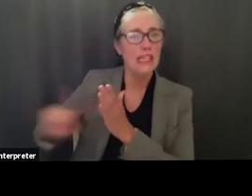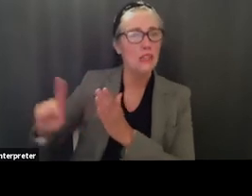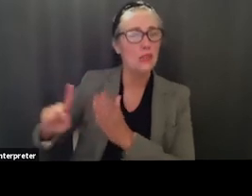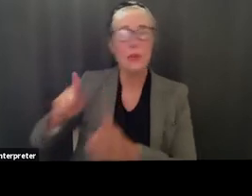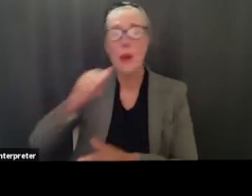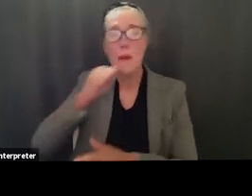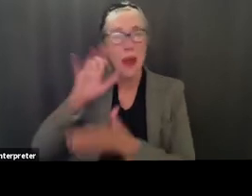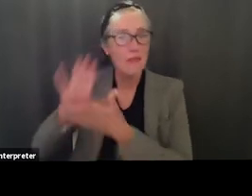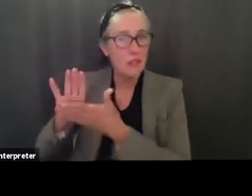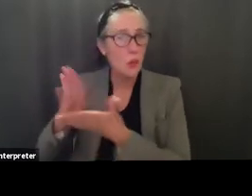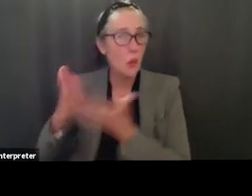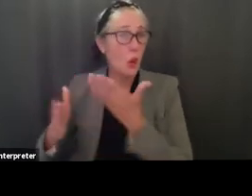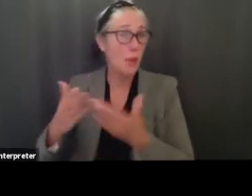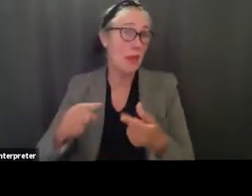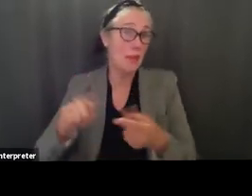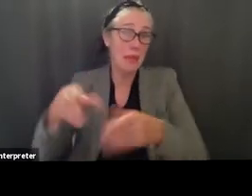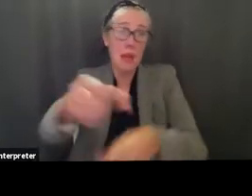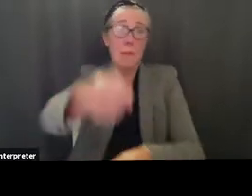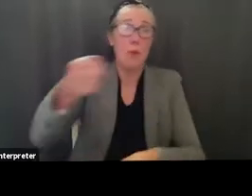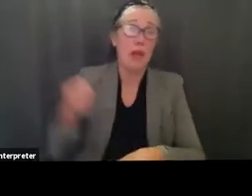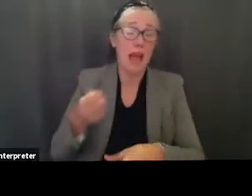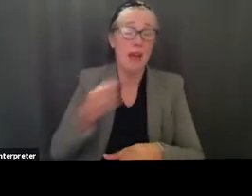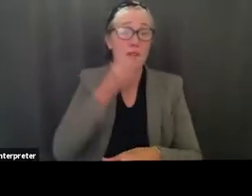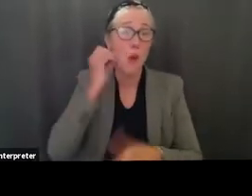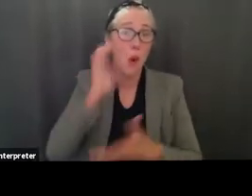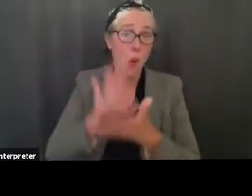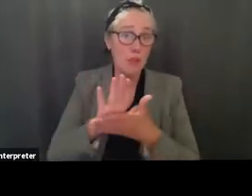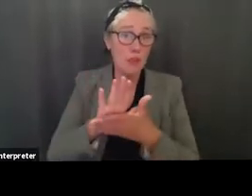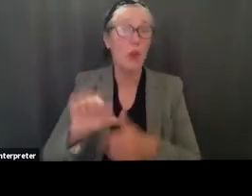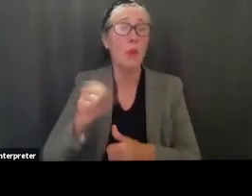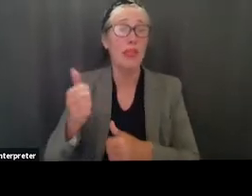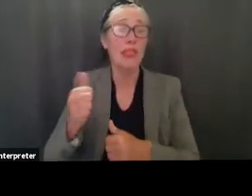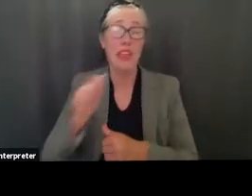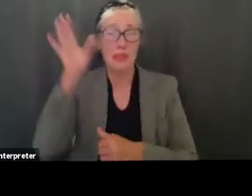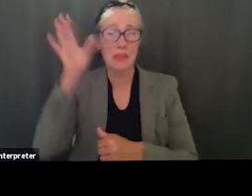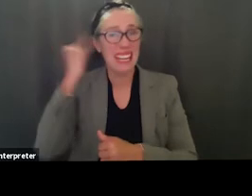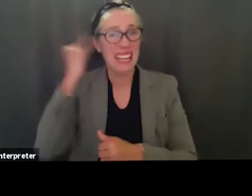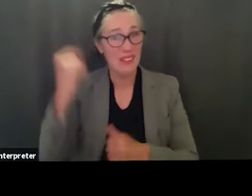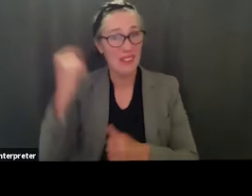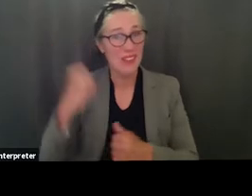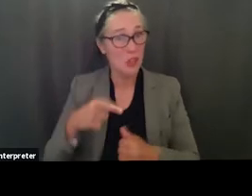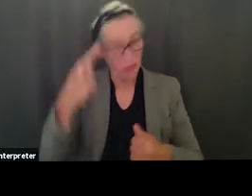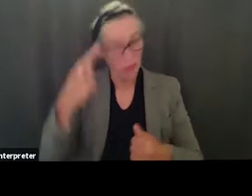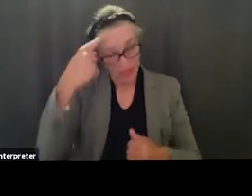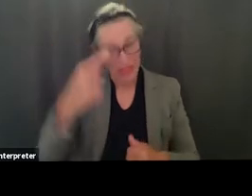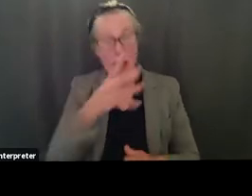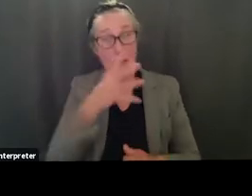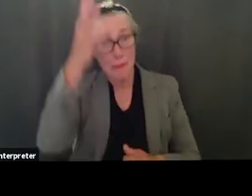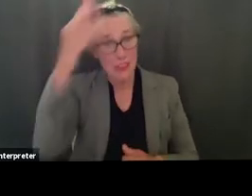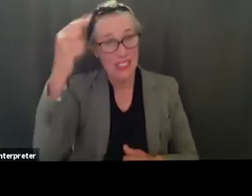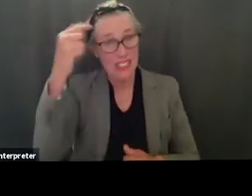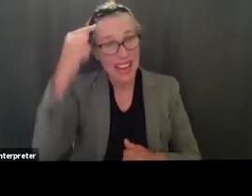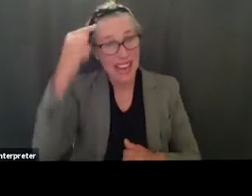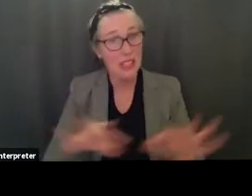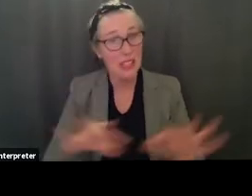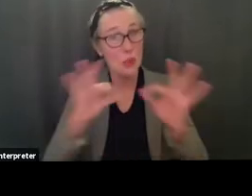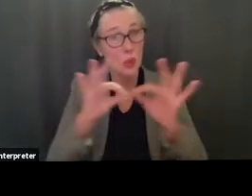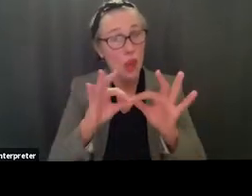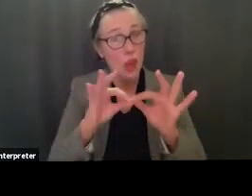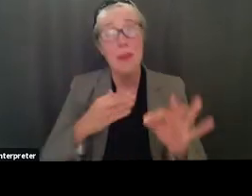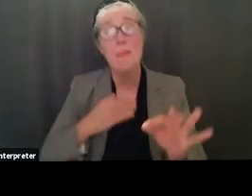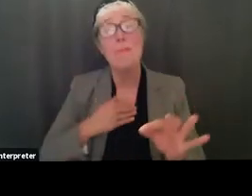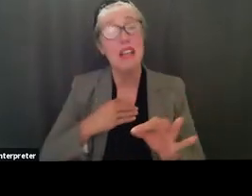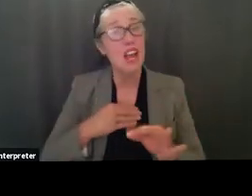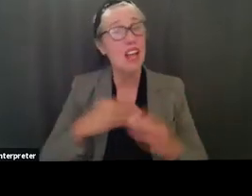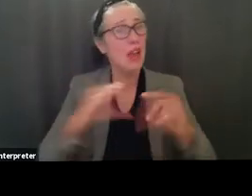all parents should have the right to choose if they think their child wearing a mask is worth the harm i urge you to make indoor mask